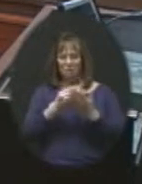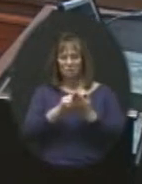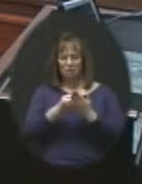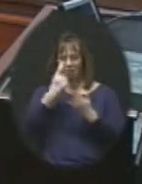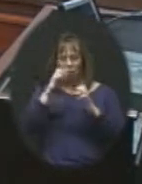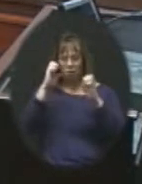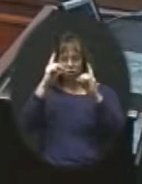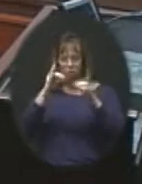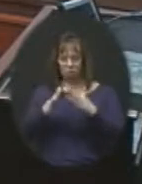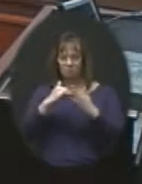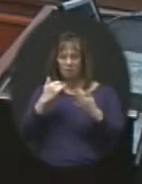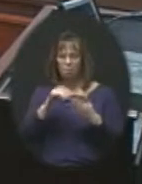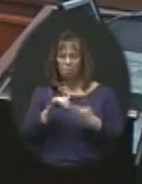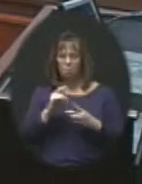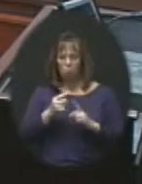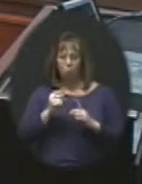point.